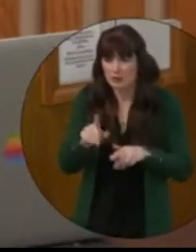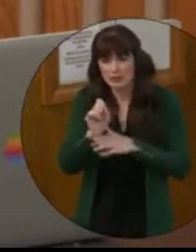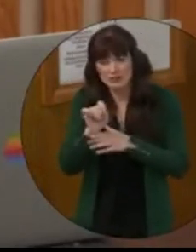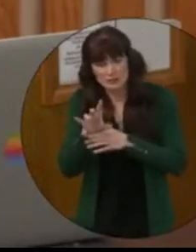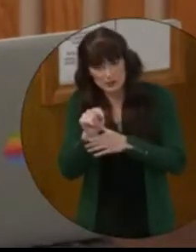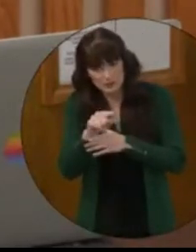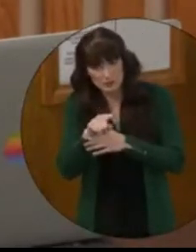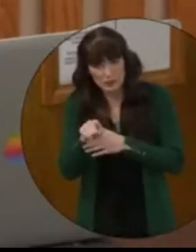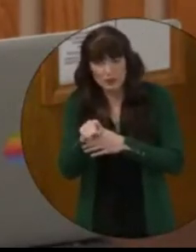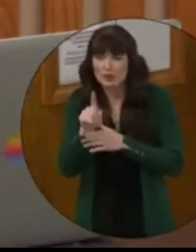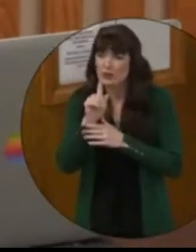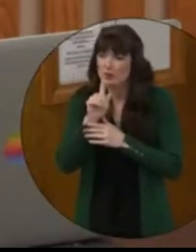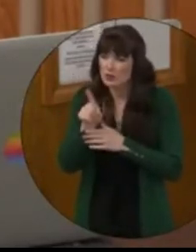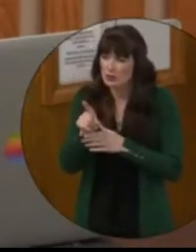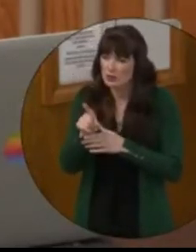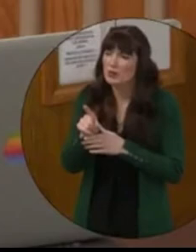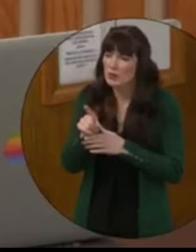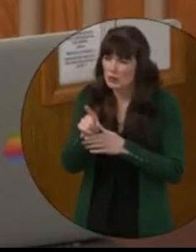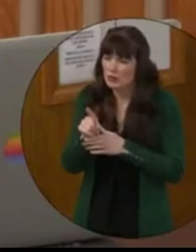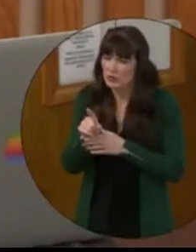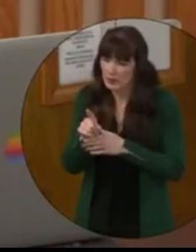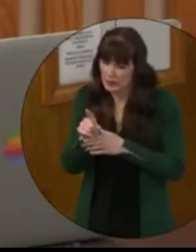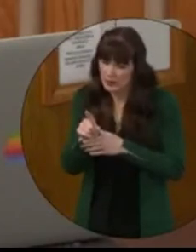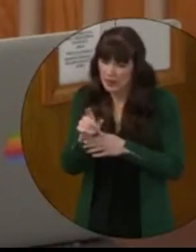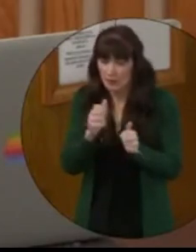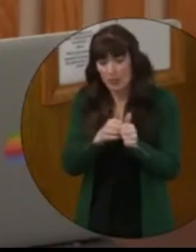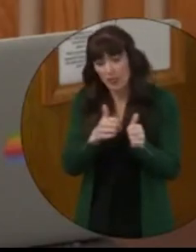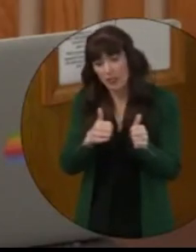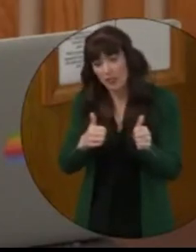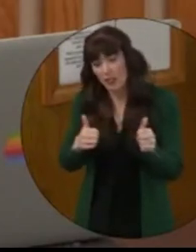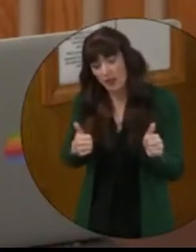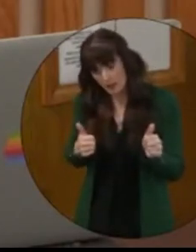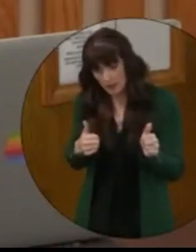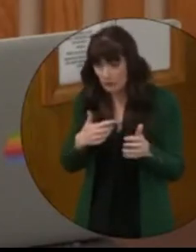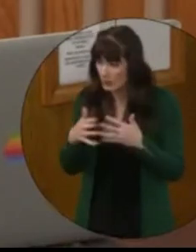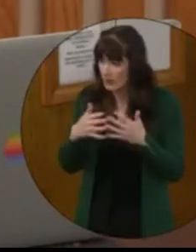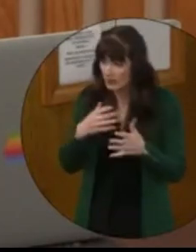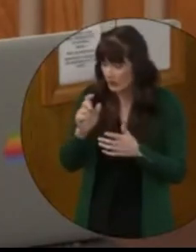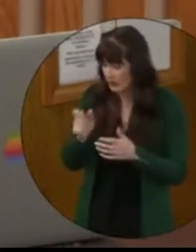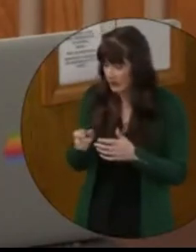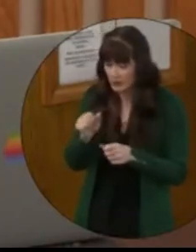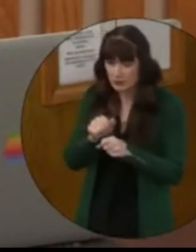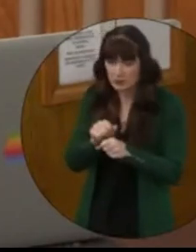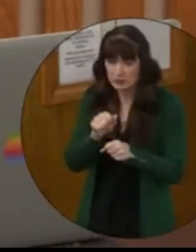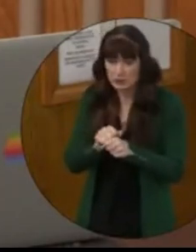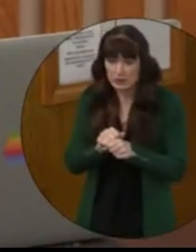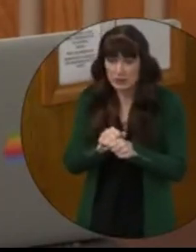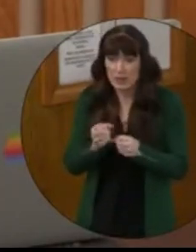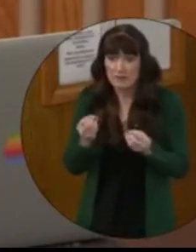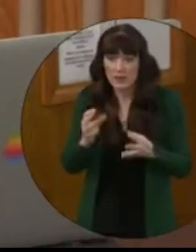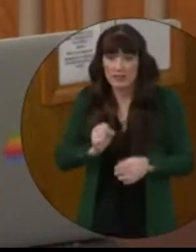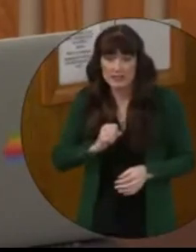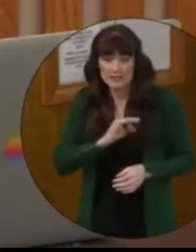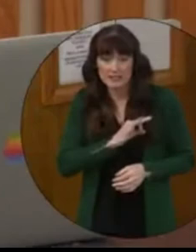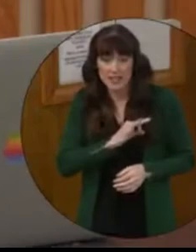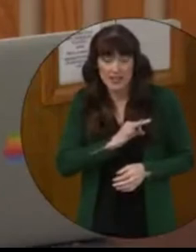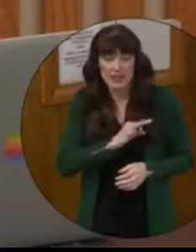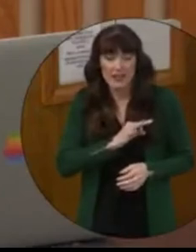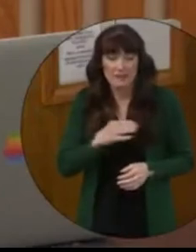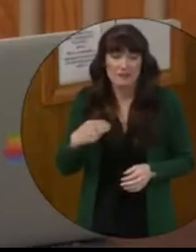You have remained woefully behind on every task that I handed to you. Numerous staff members have